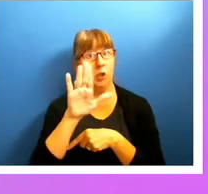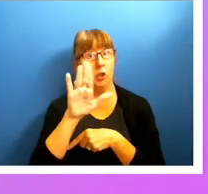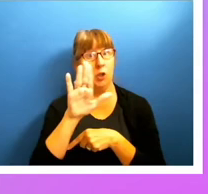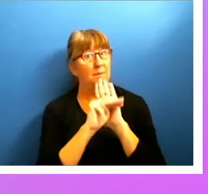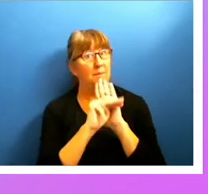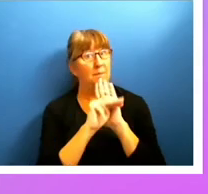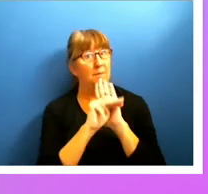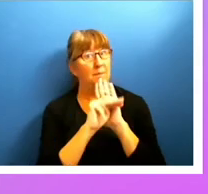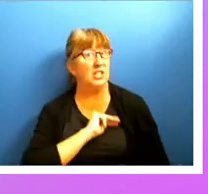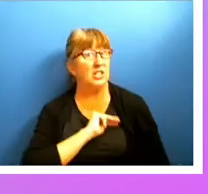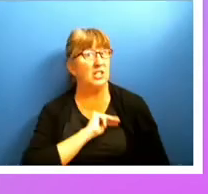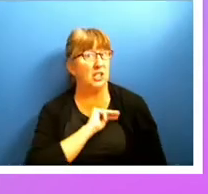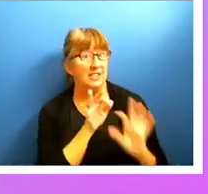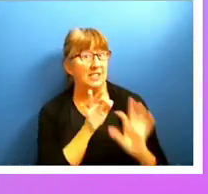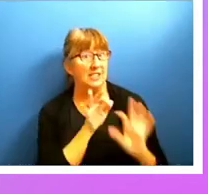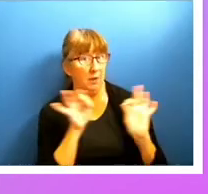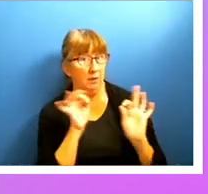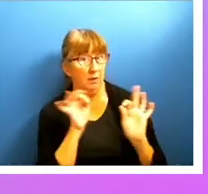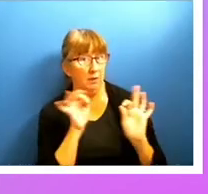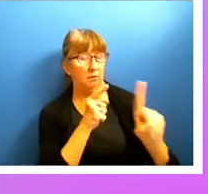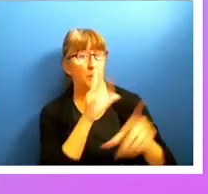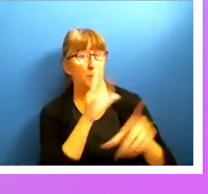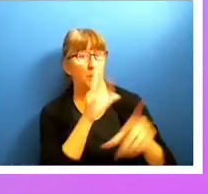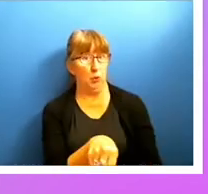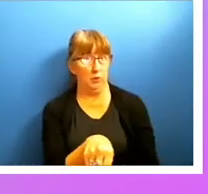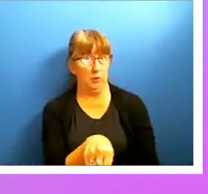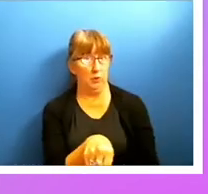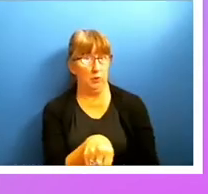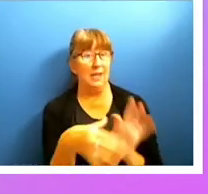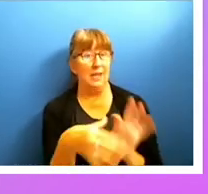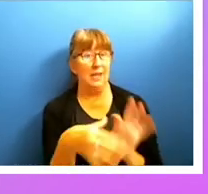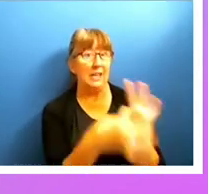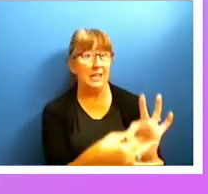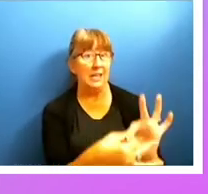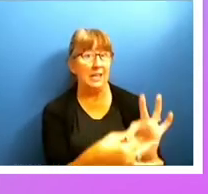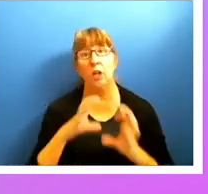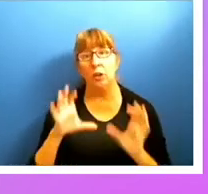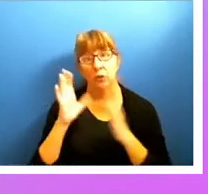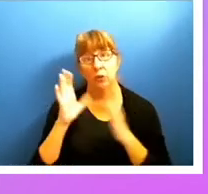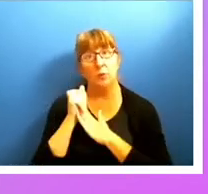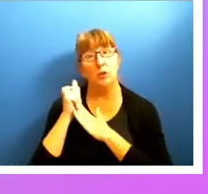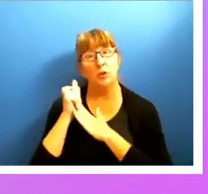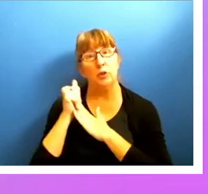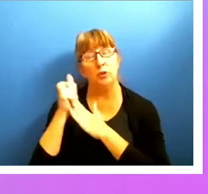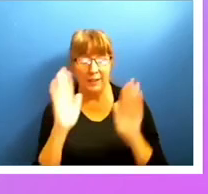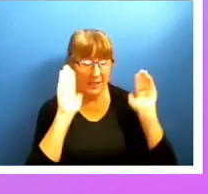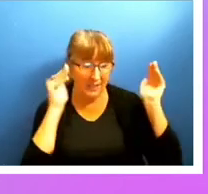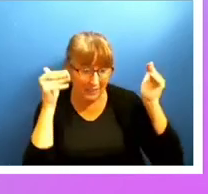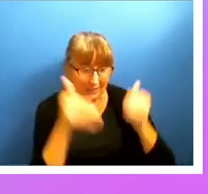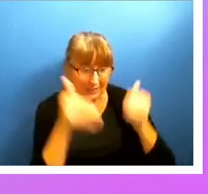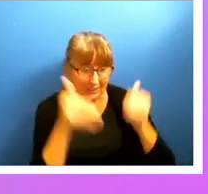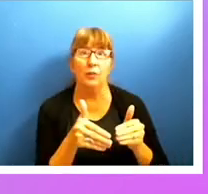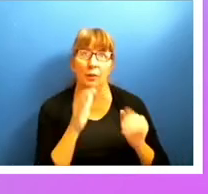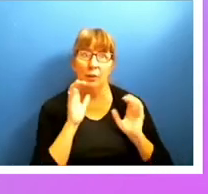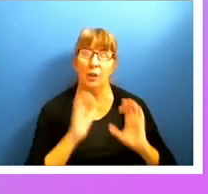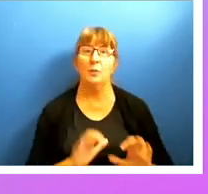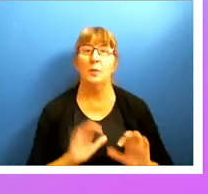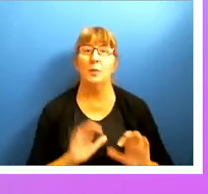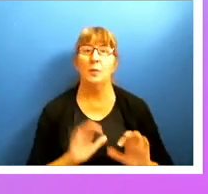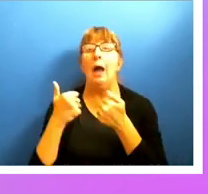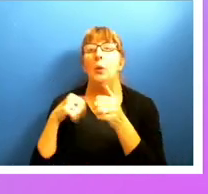read this again, if your mission is to be inclusive, connected, customer-driven, simple, helpful, customer-centric, how can accessibility